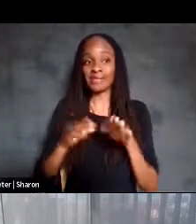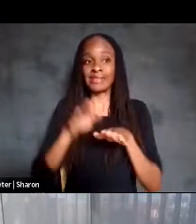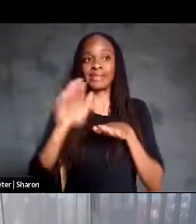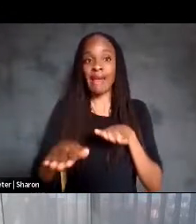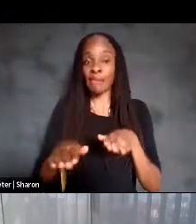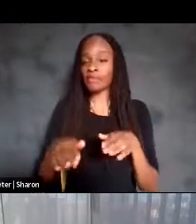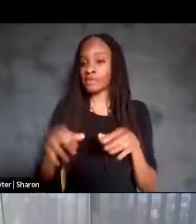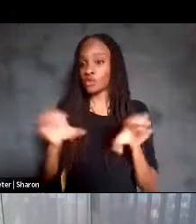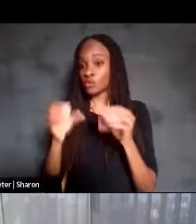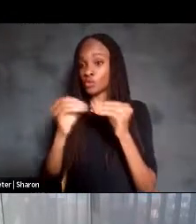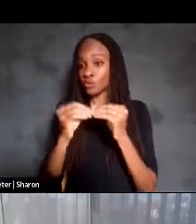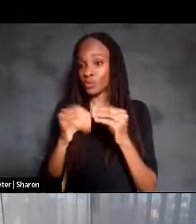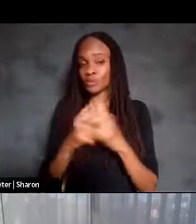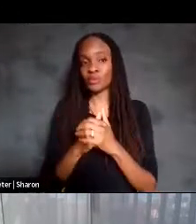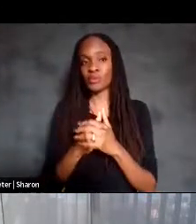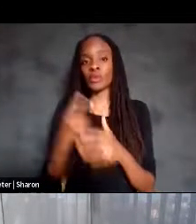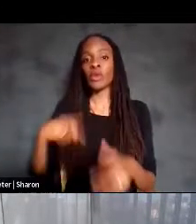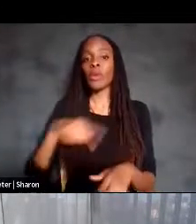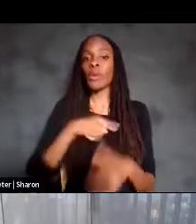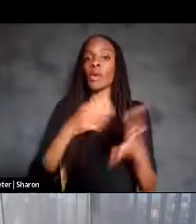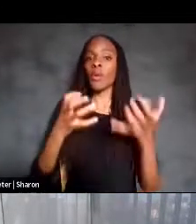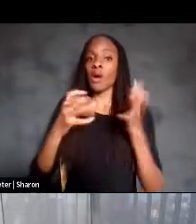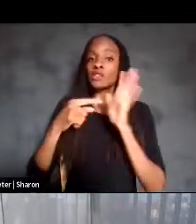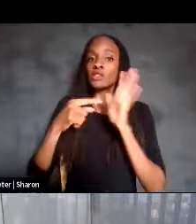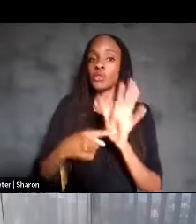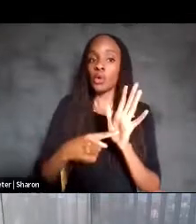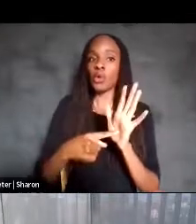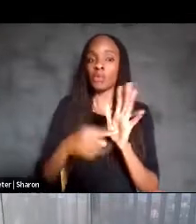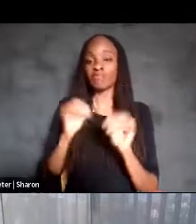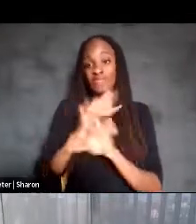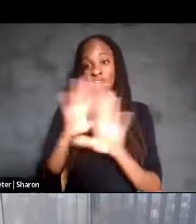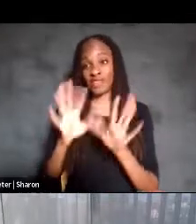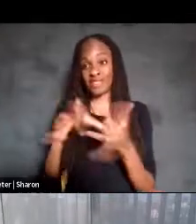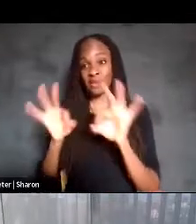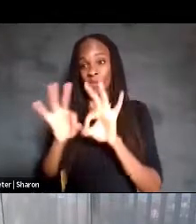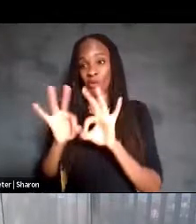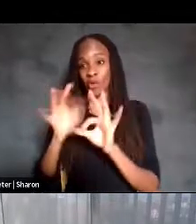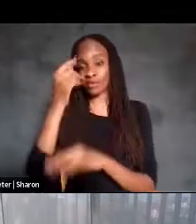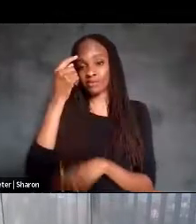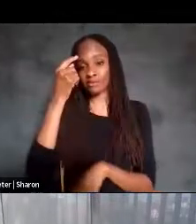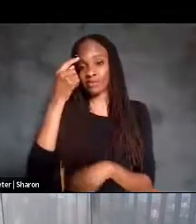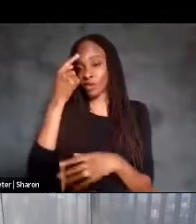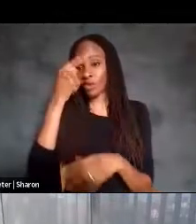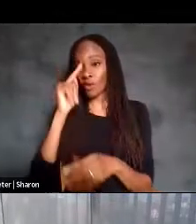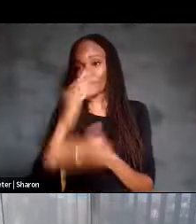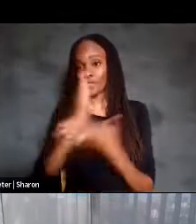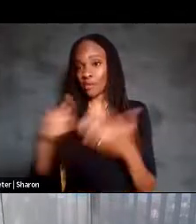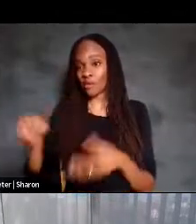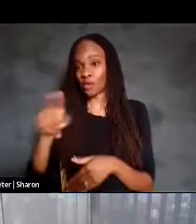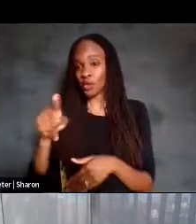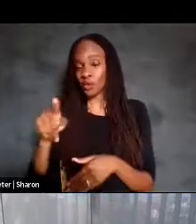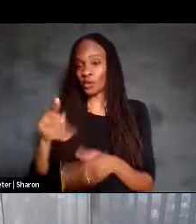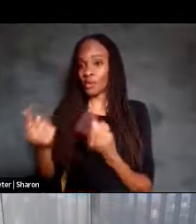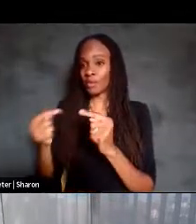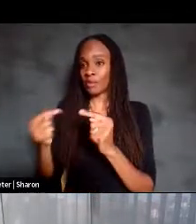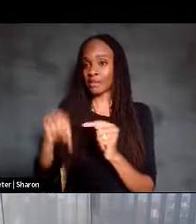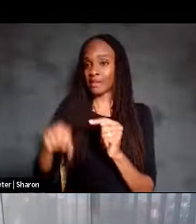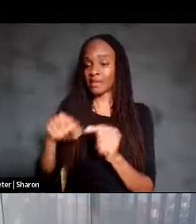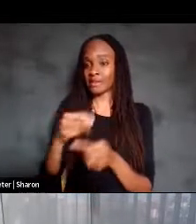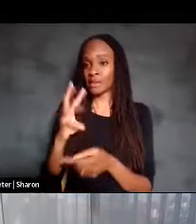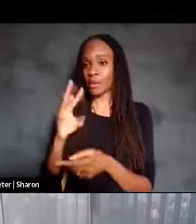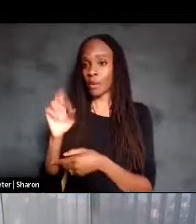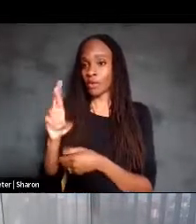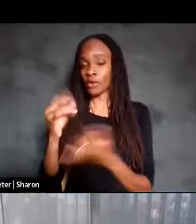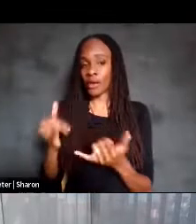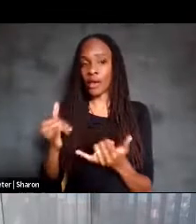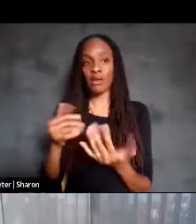So we want to show, obviously, as might be very important to some of you attending this webinar right now, we want to show that this can work for